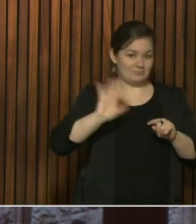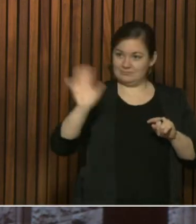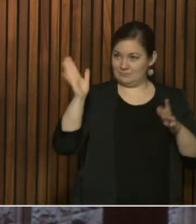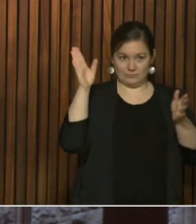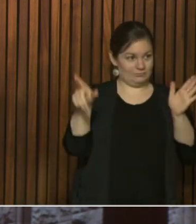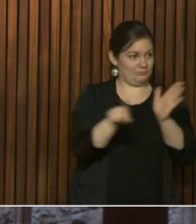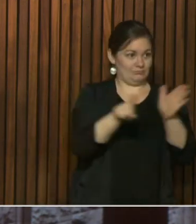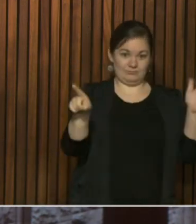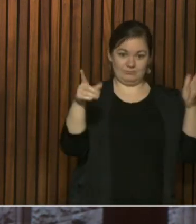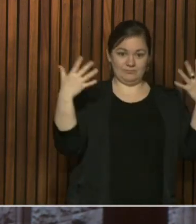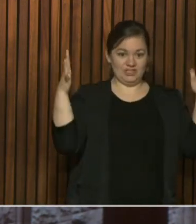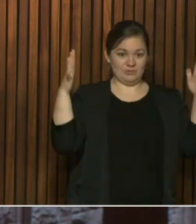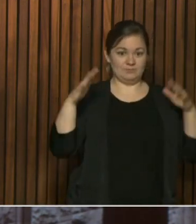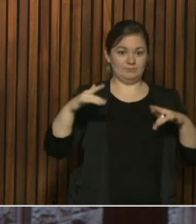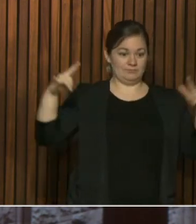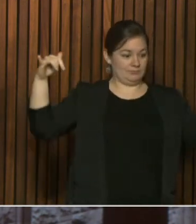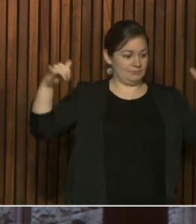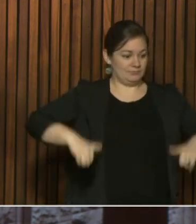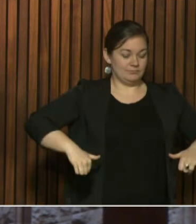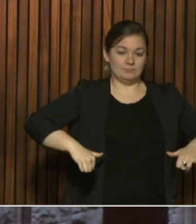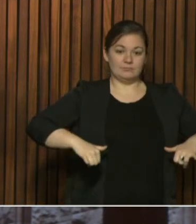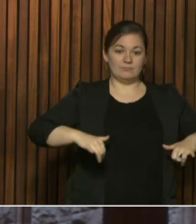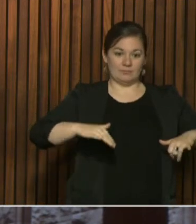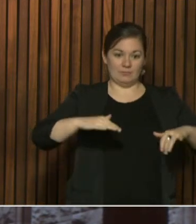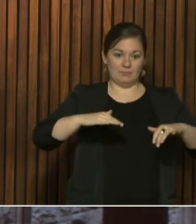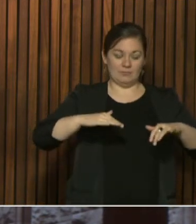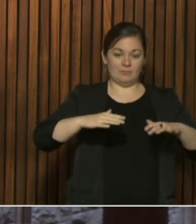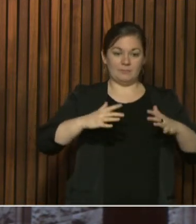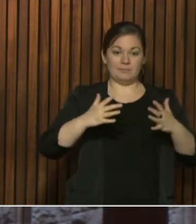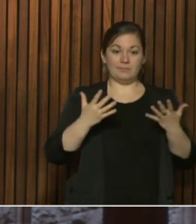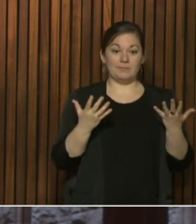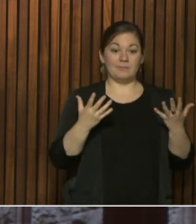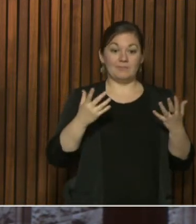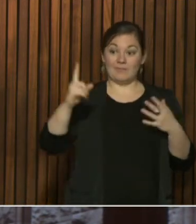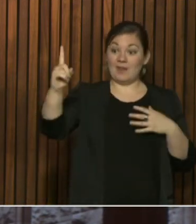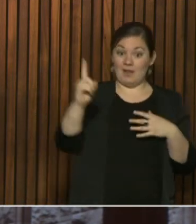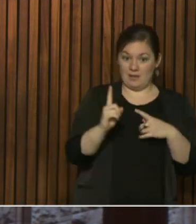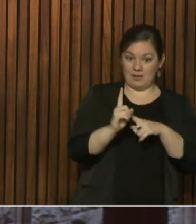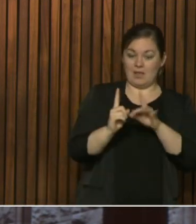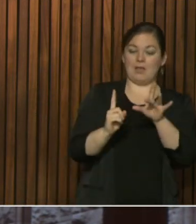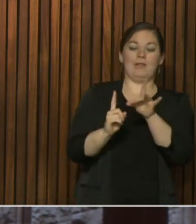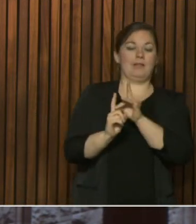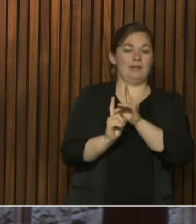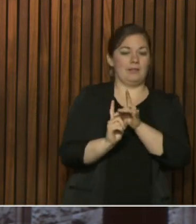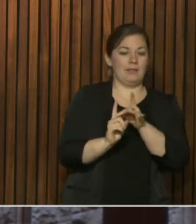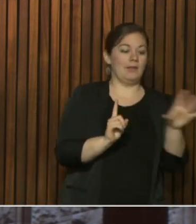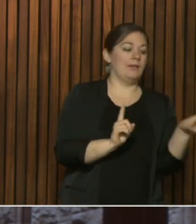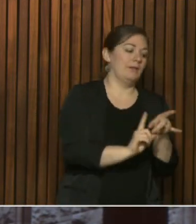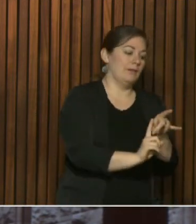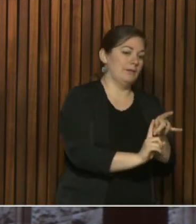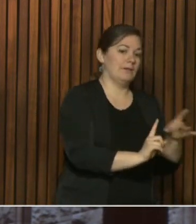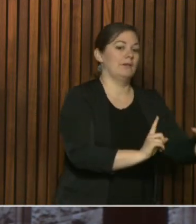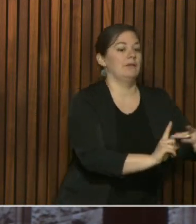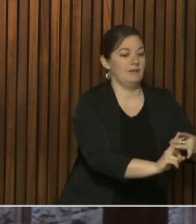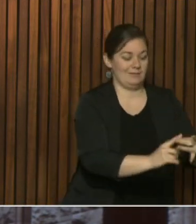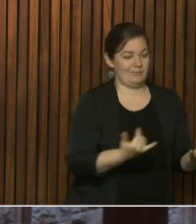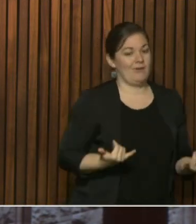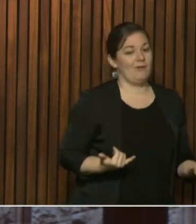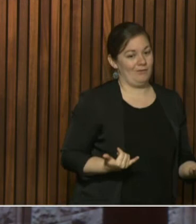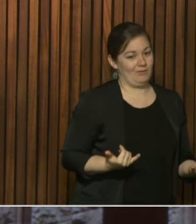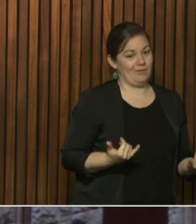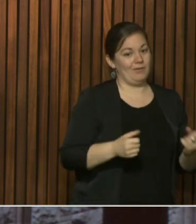but case contacts and others. So we're looking at that as well. So that's a long answer to say I'd like to think so, but